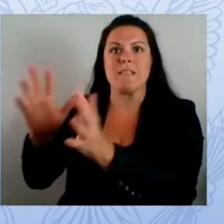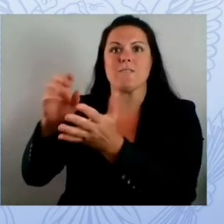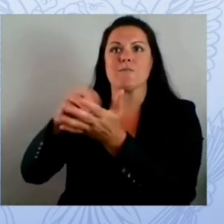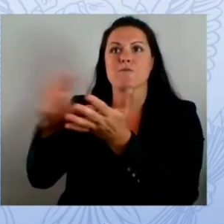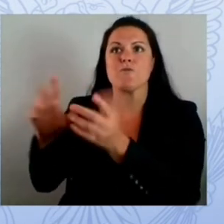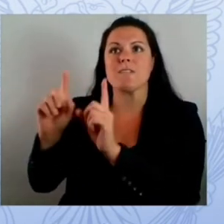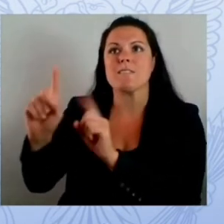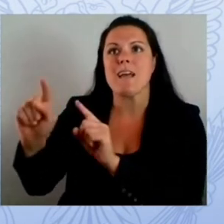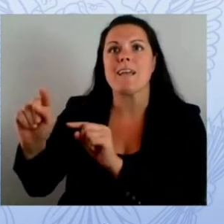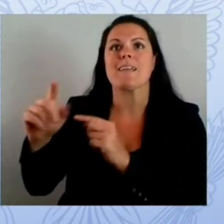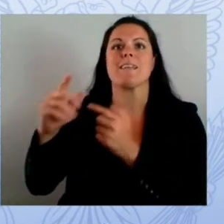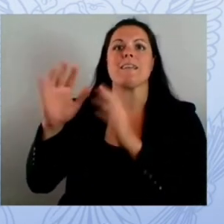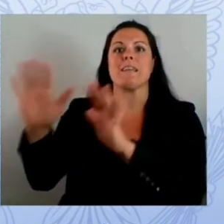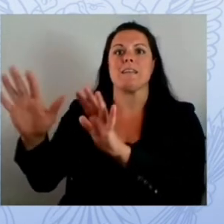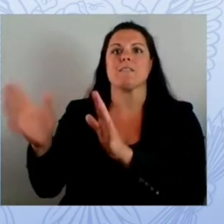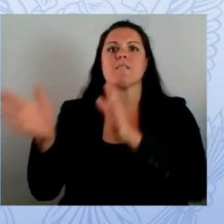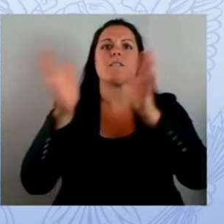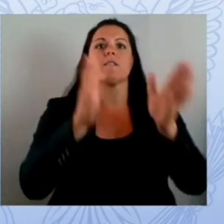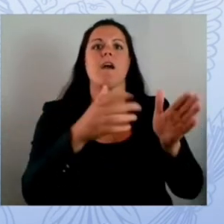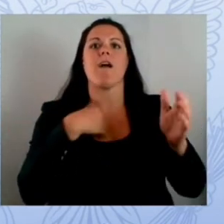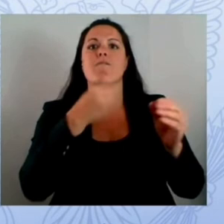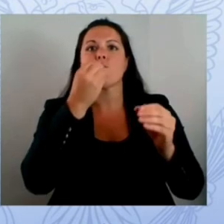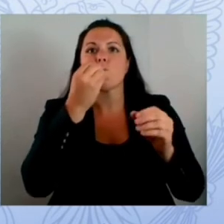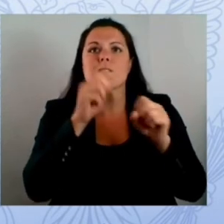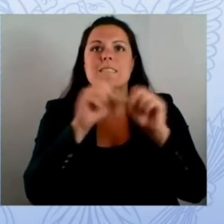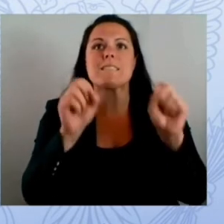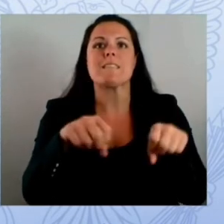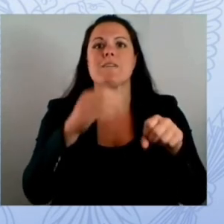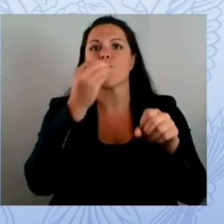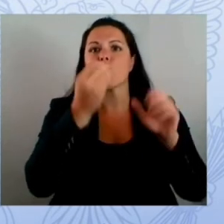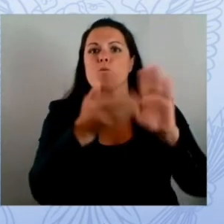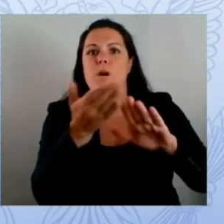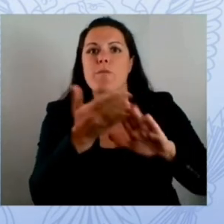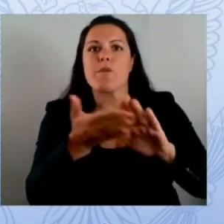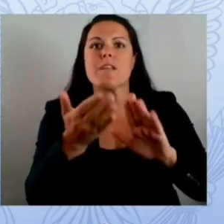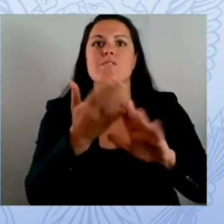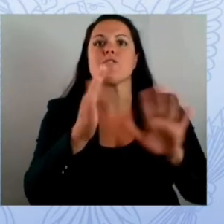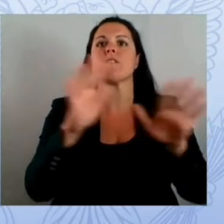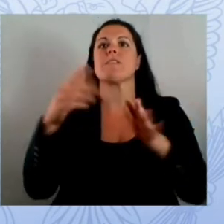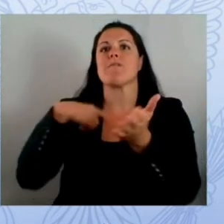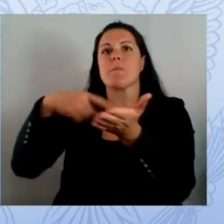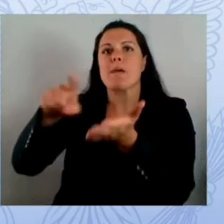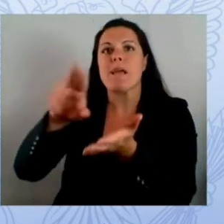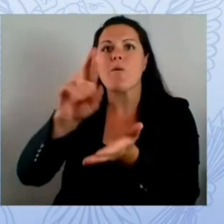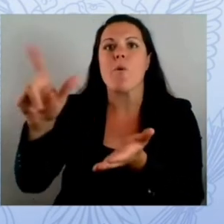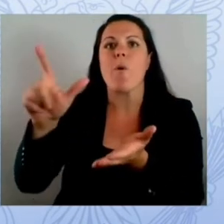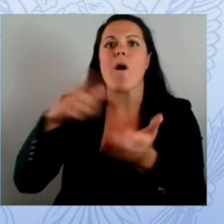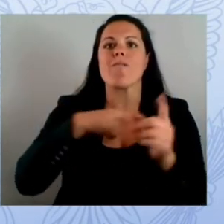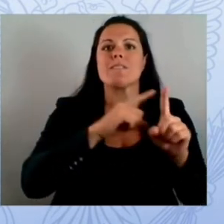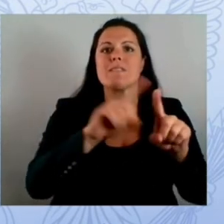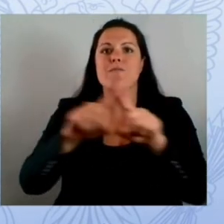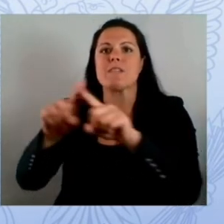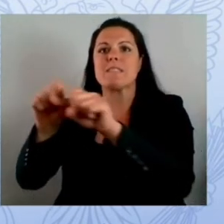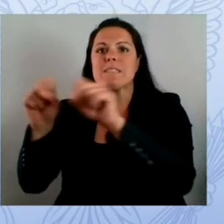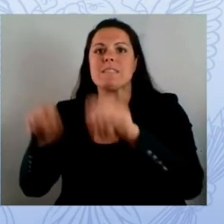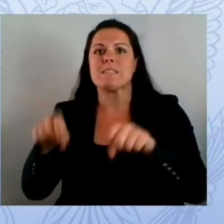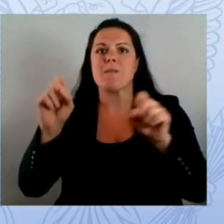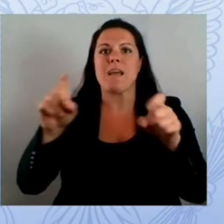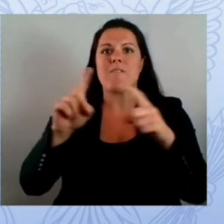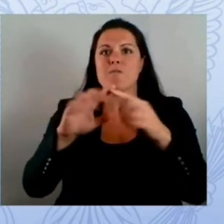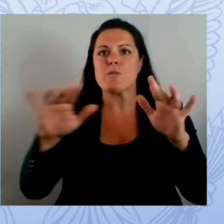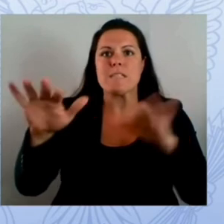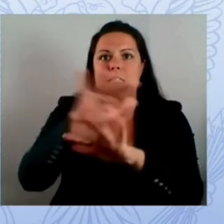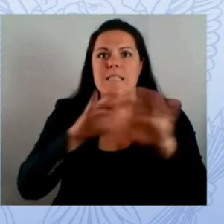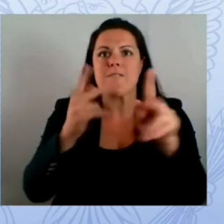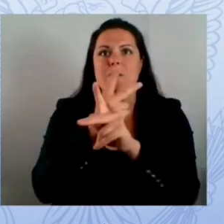had backup plans that we were able to activate very quickly secondly have that rolodex ready to